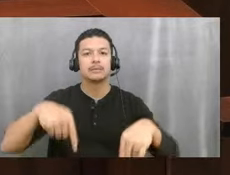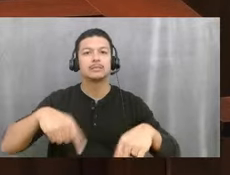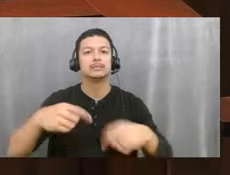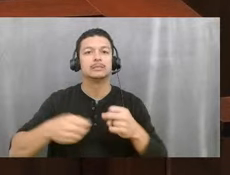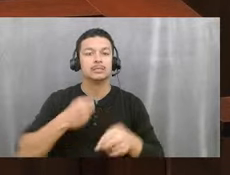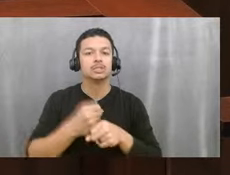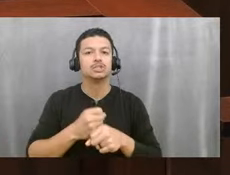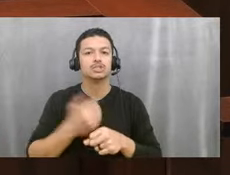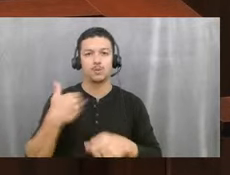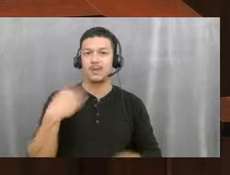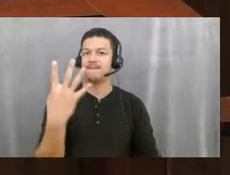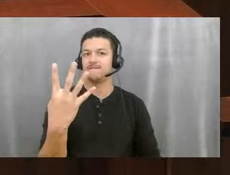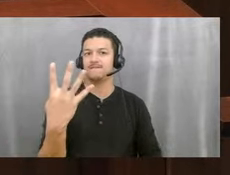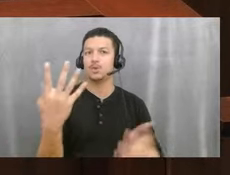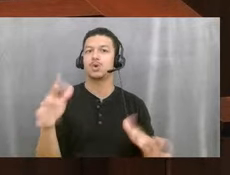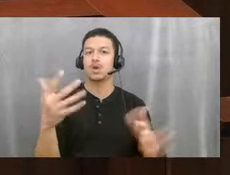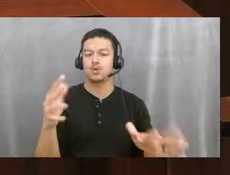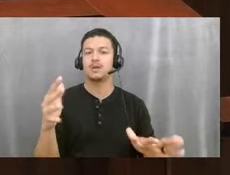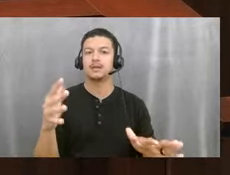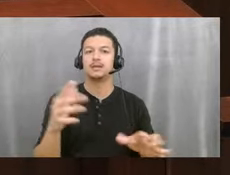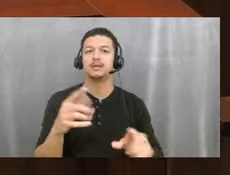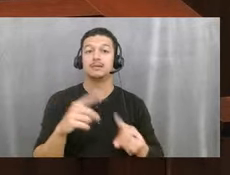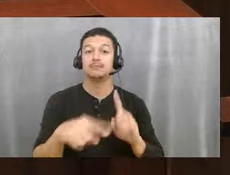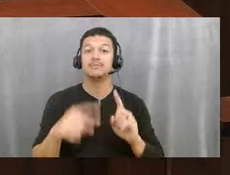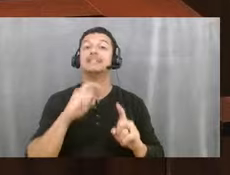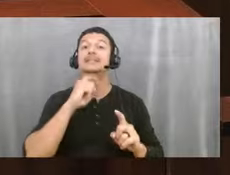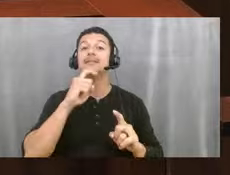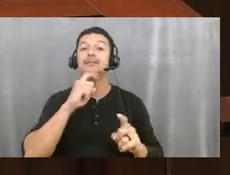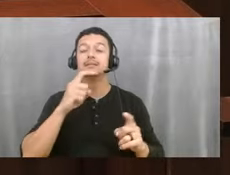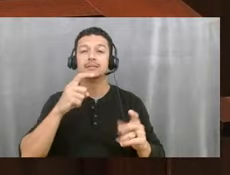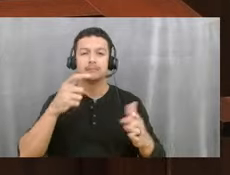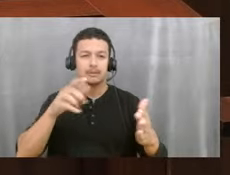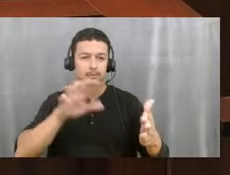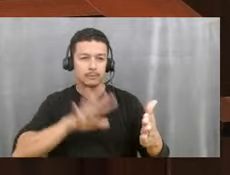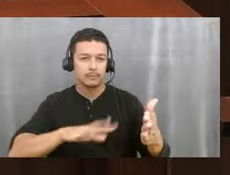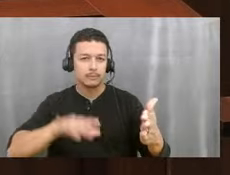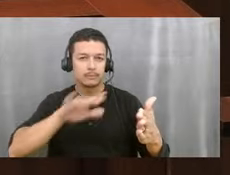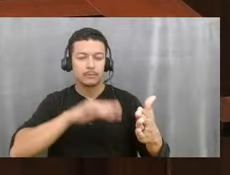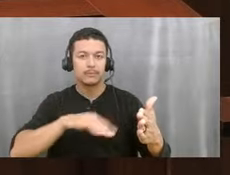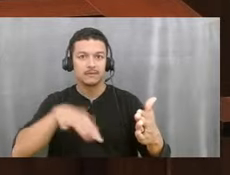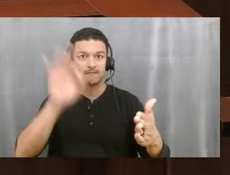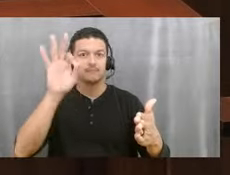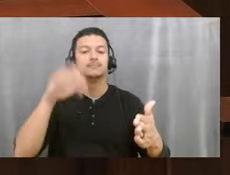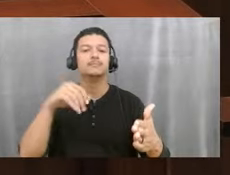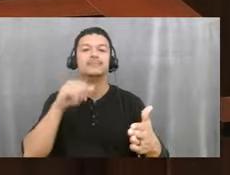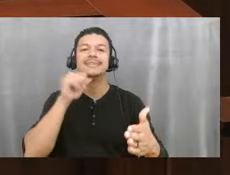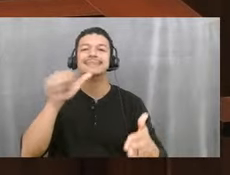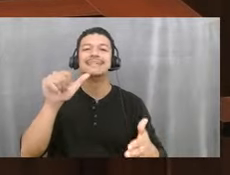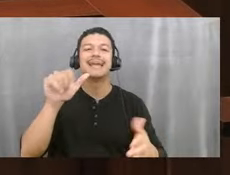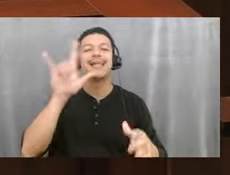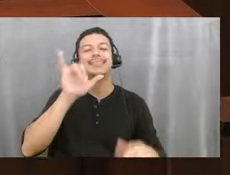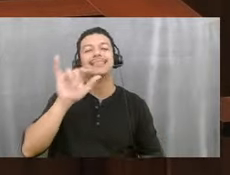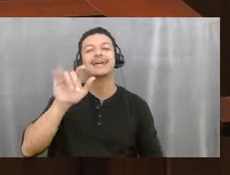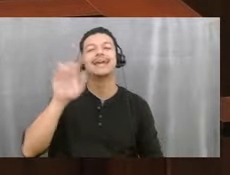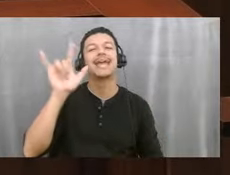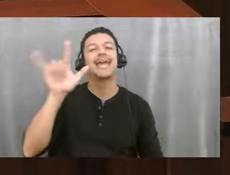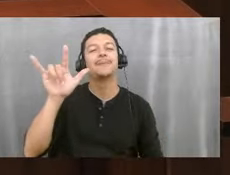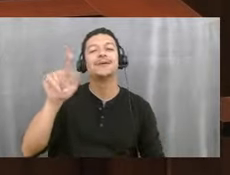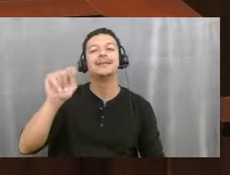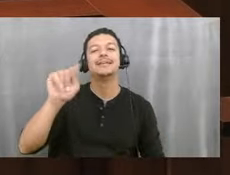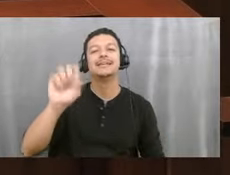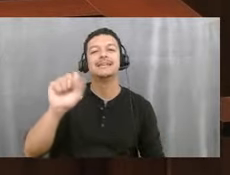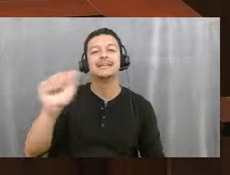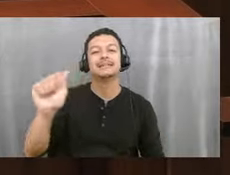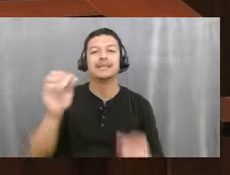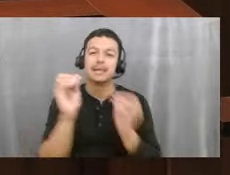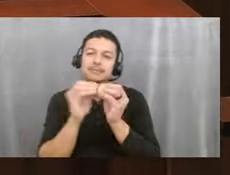coming right now. These metal detectors are not like a TSA metal detector. They are more of like a Kohl's metal detector where you can just